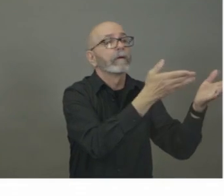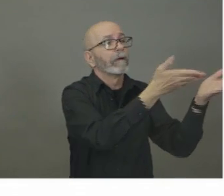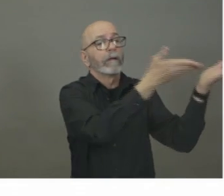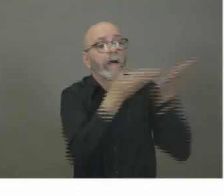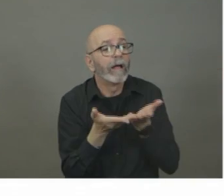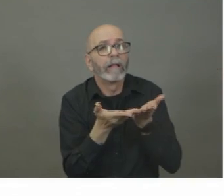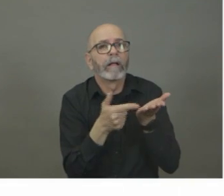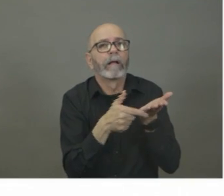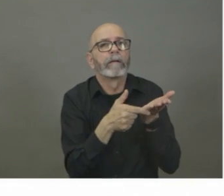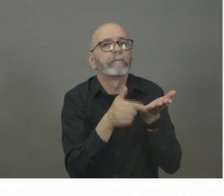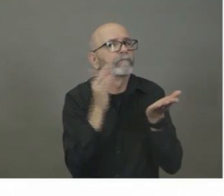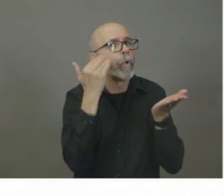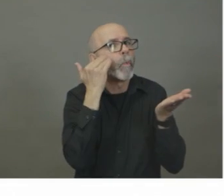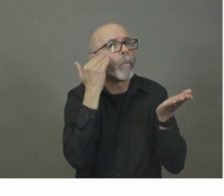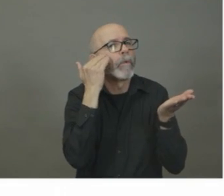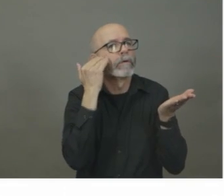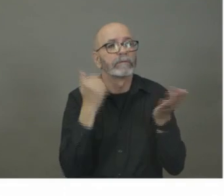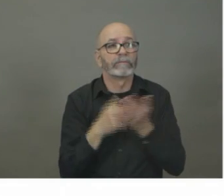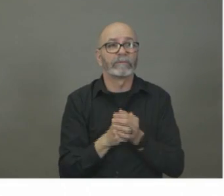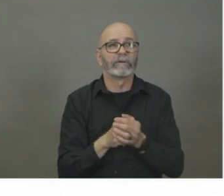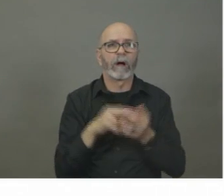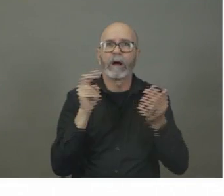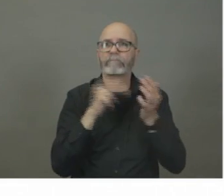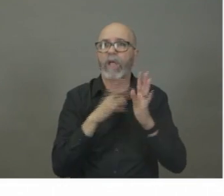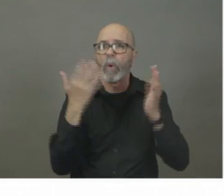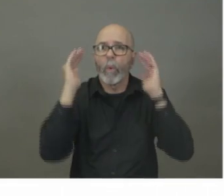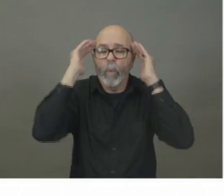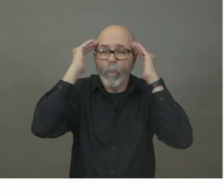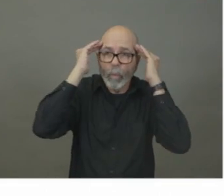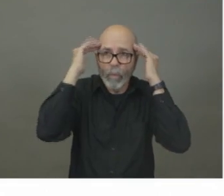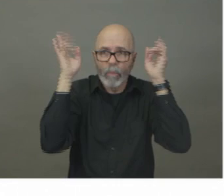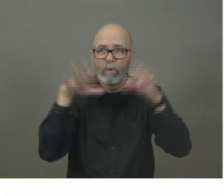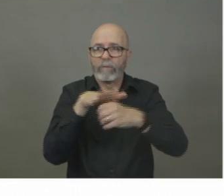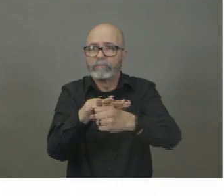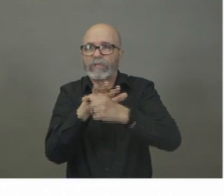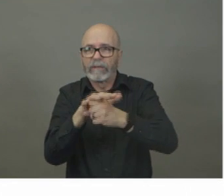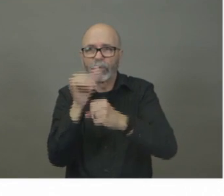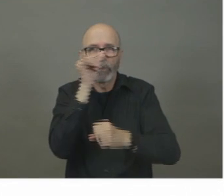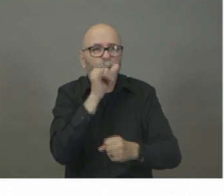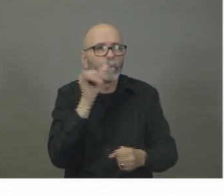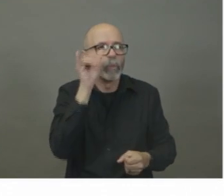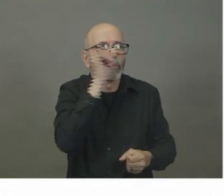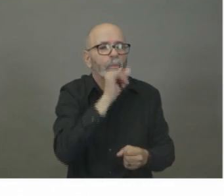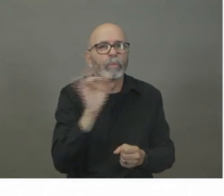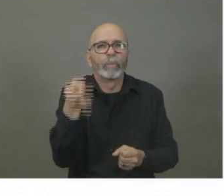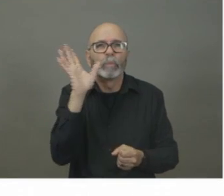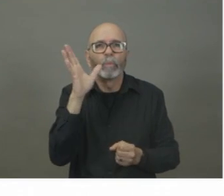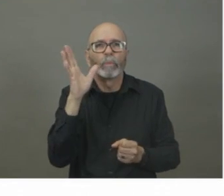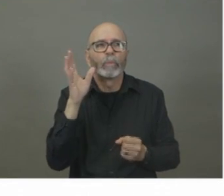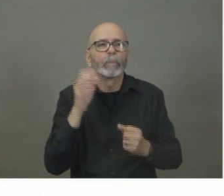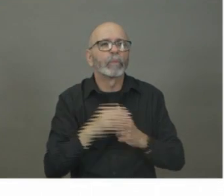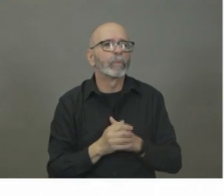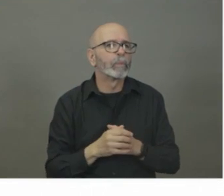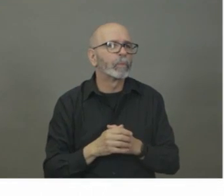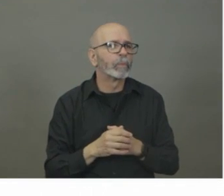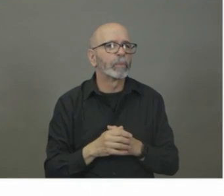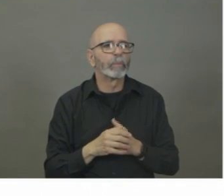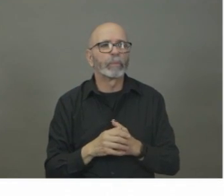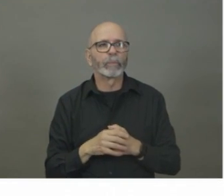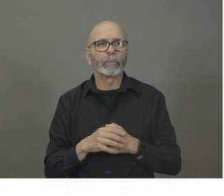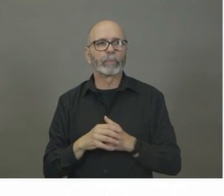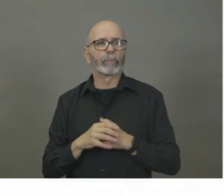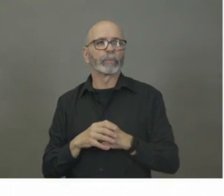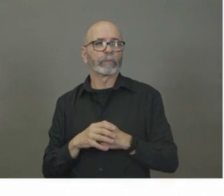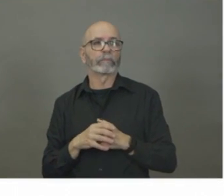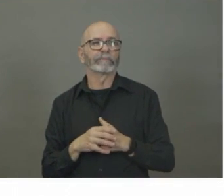put added stress onto a system that we're currently working hard to ensure that we can deal with it when it arrives the way that we believe it will, uh, through one of our citizens.